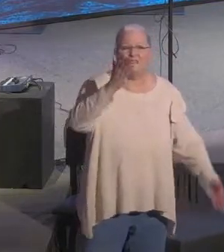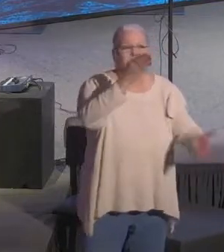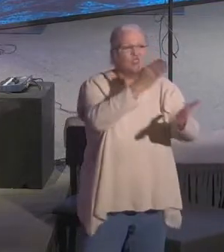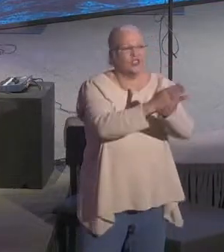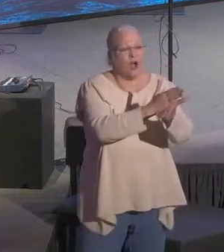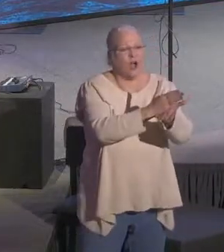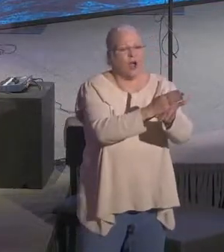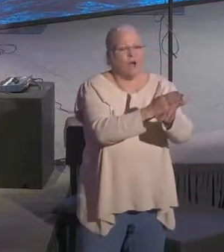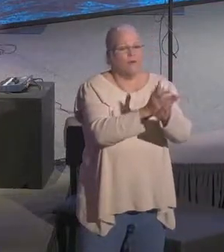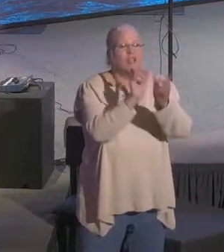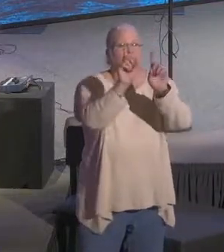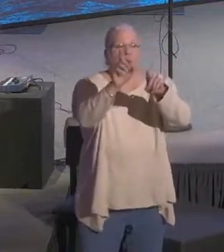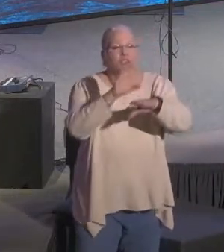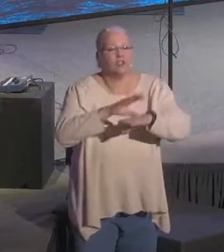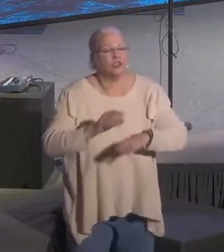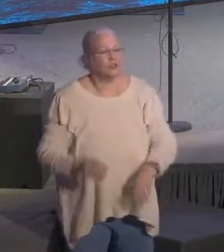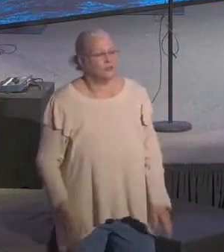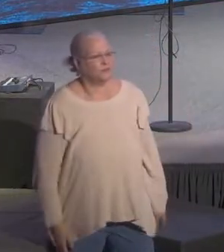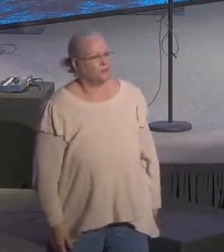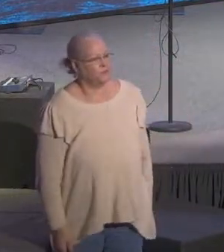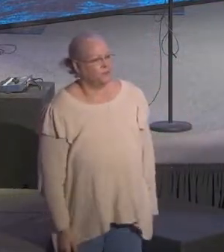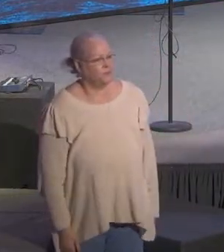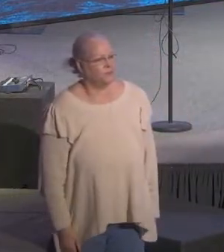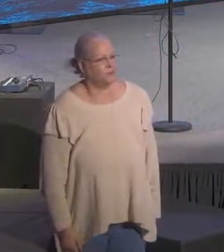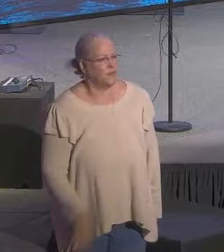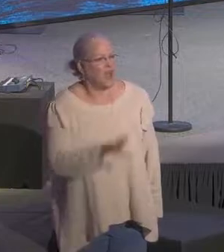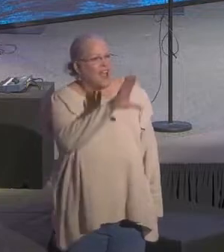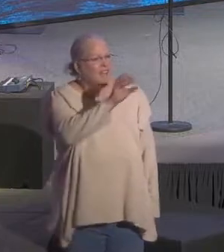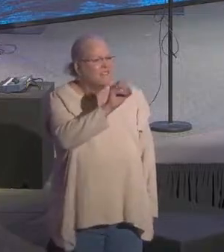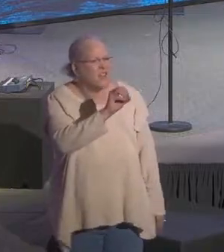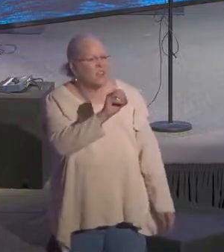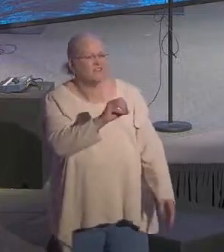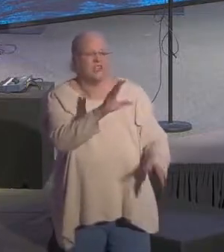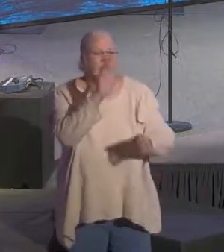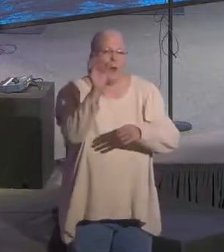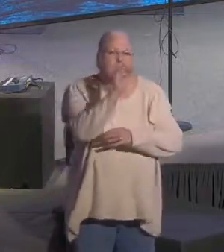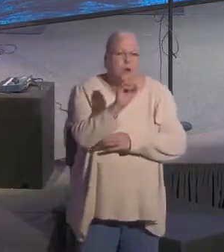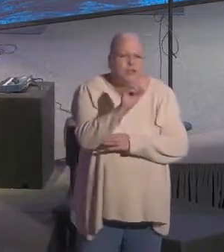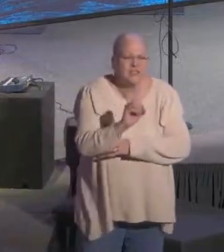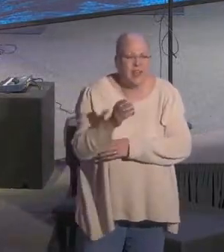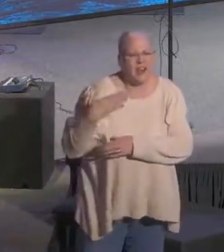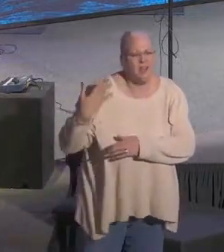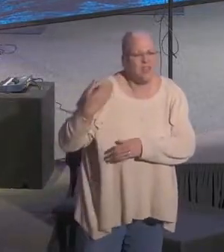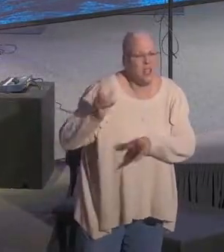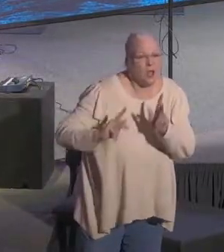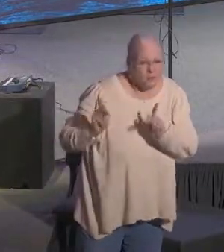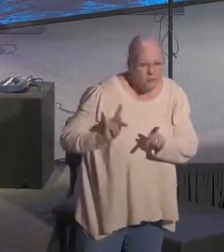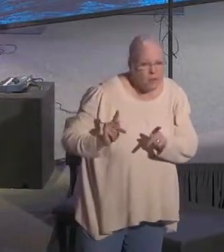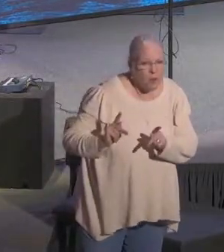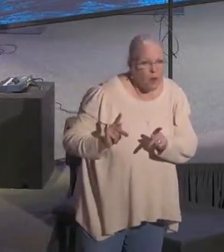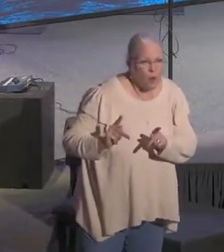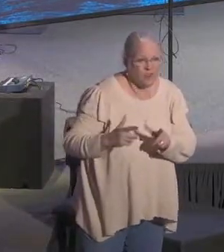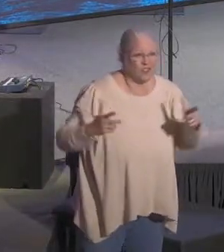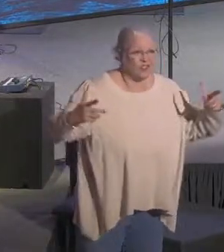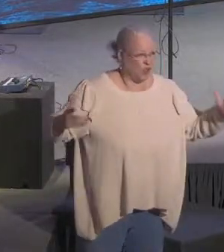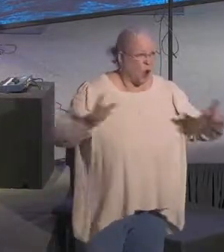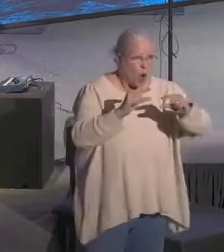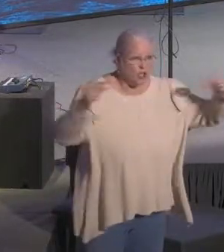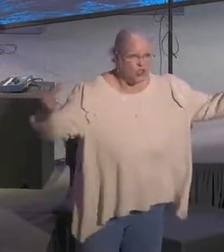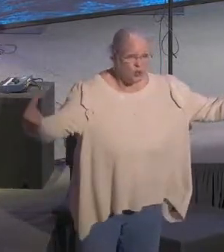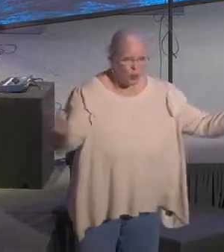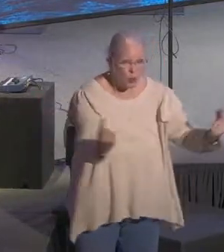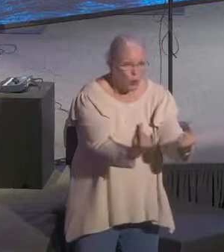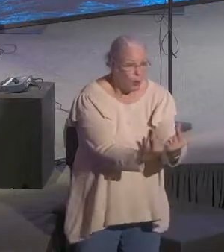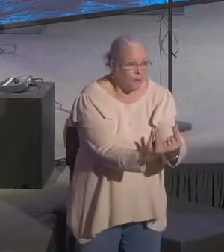attending. 50% of millennials, which is the largest segment of our society, over 70 million